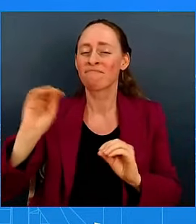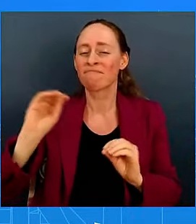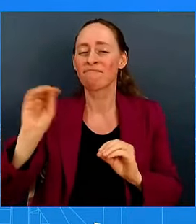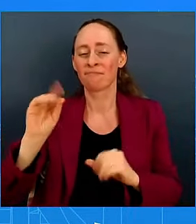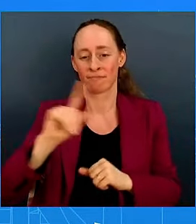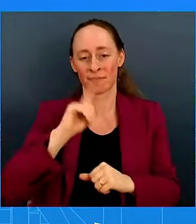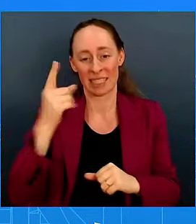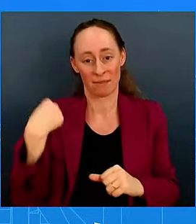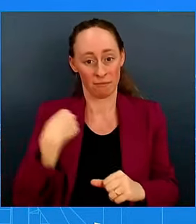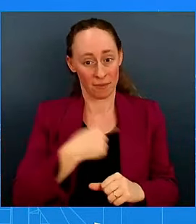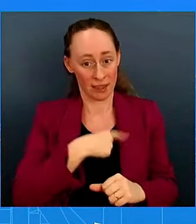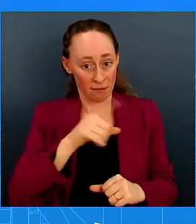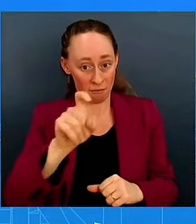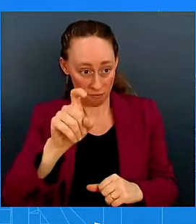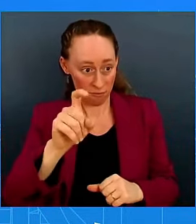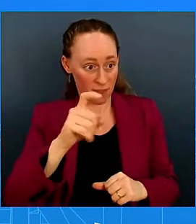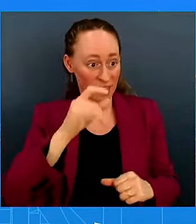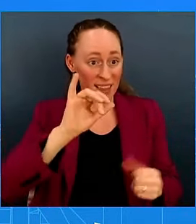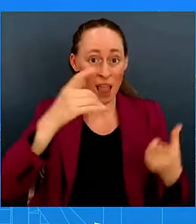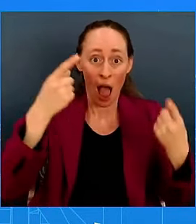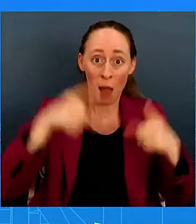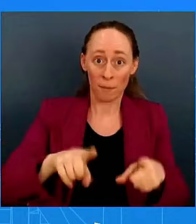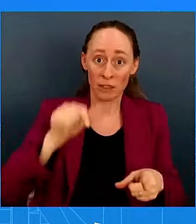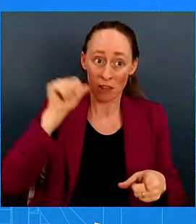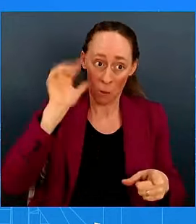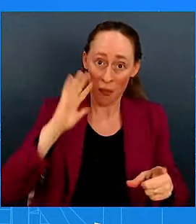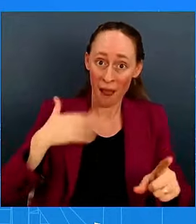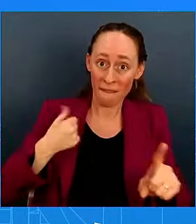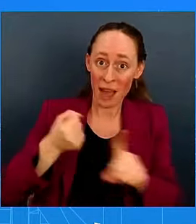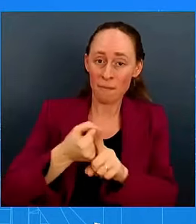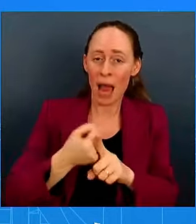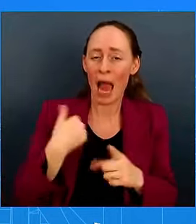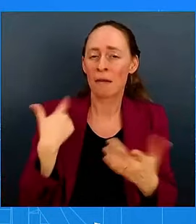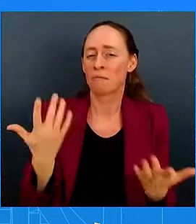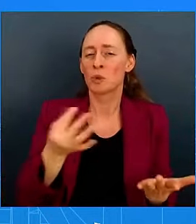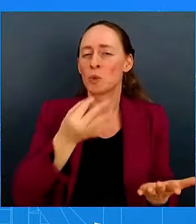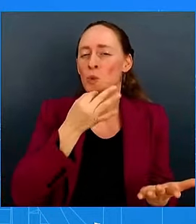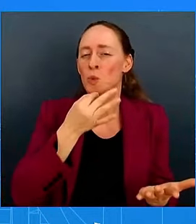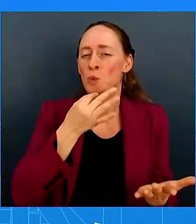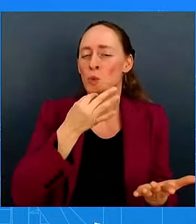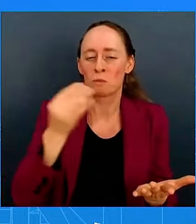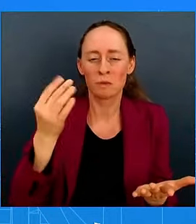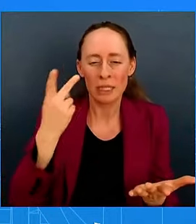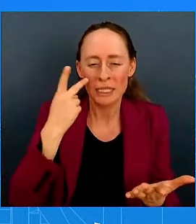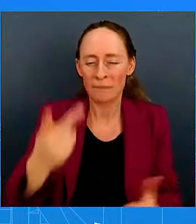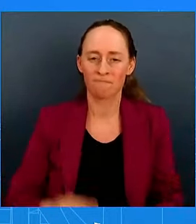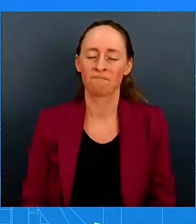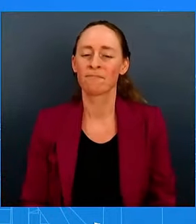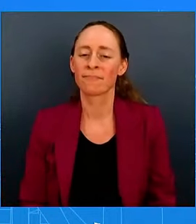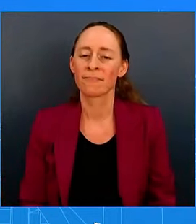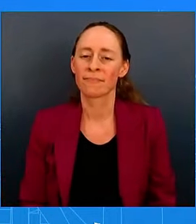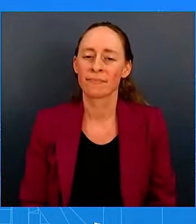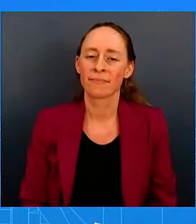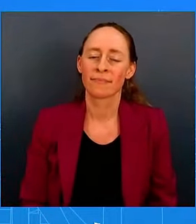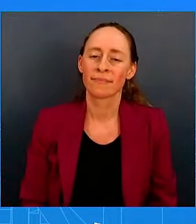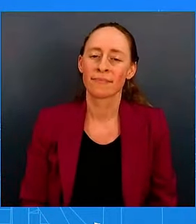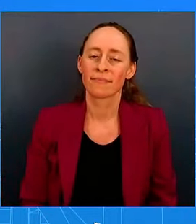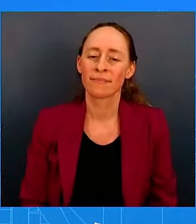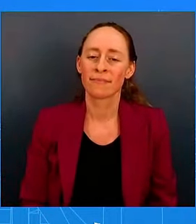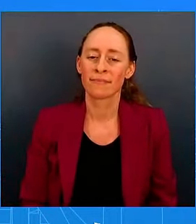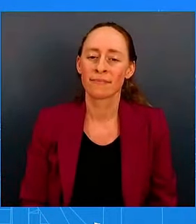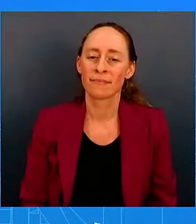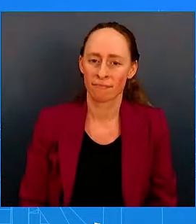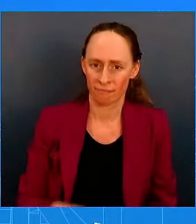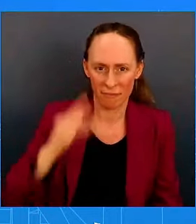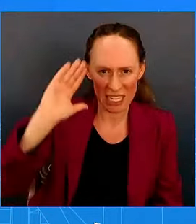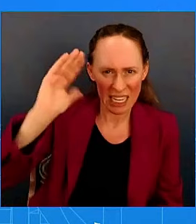but I think it's just too soon to know in general. think officials have said you're 90% there. Is that still the case? I think in terms